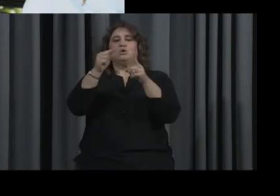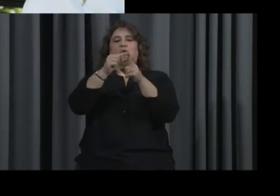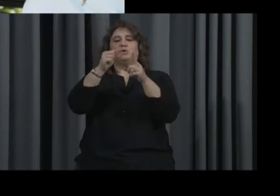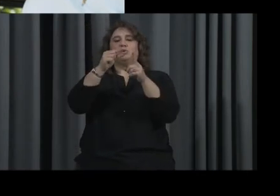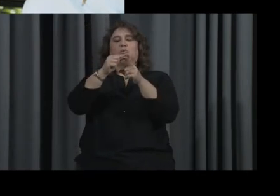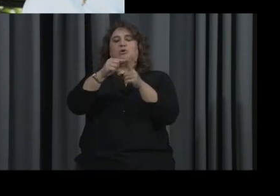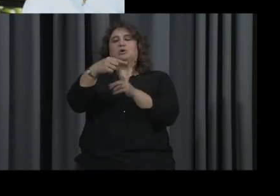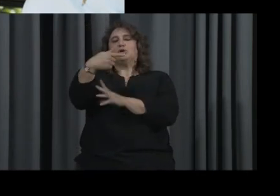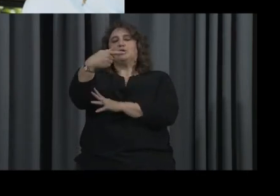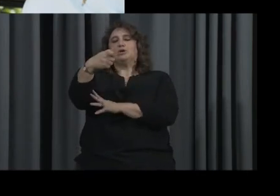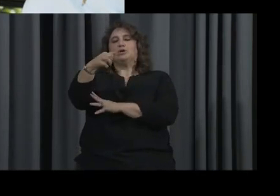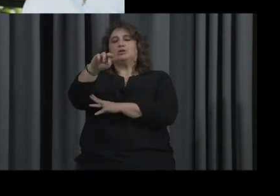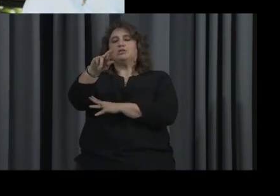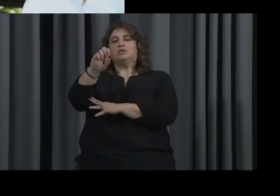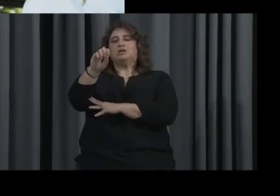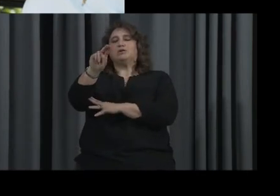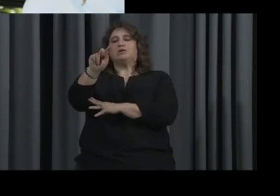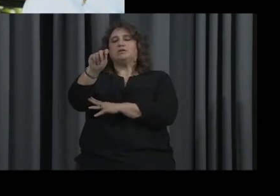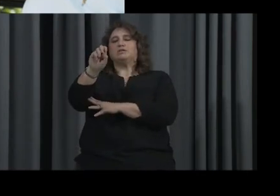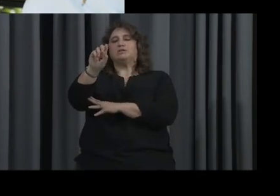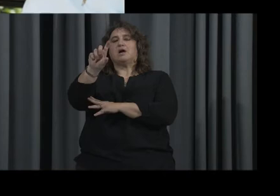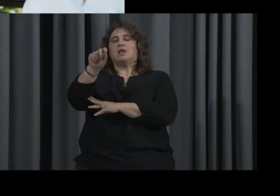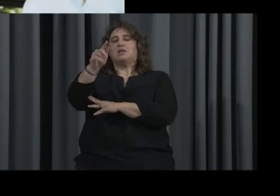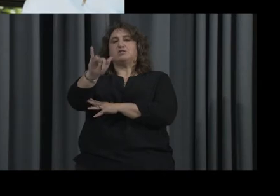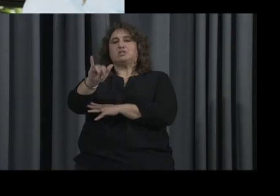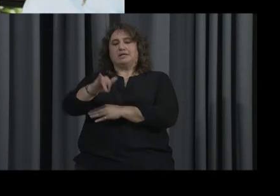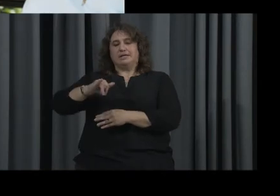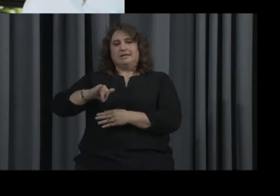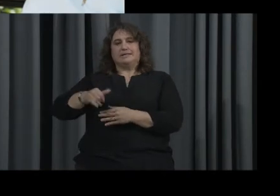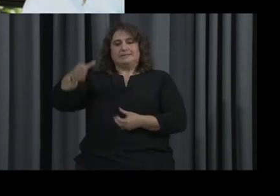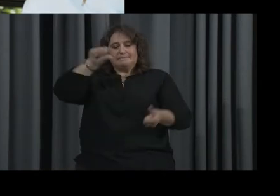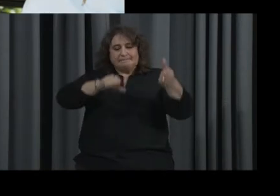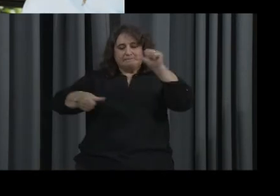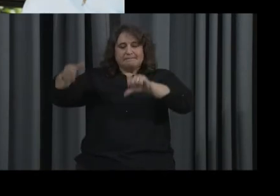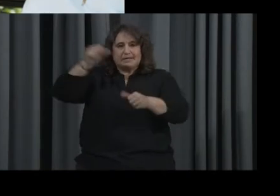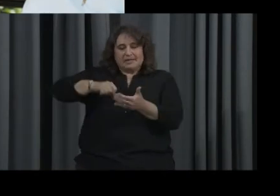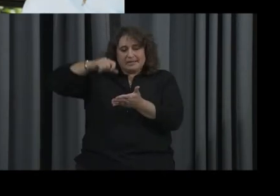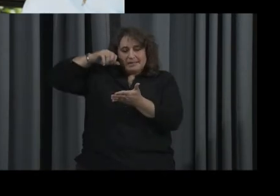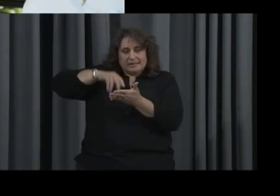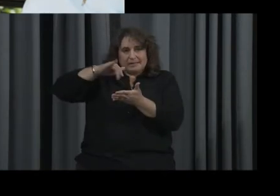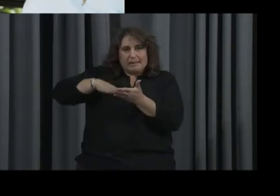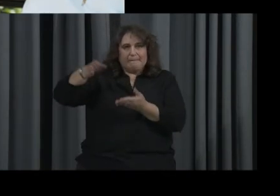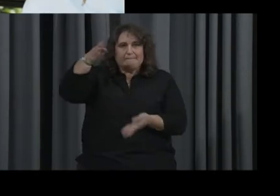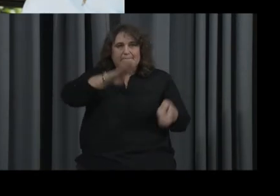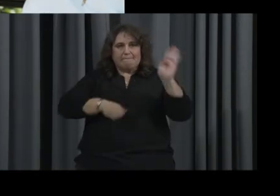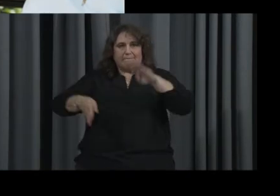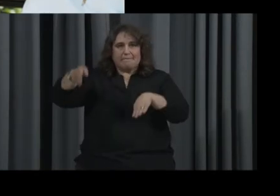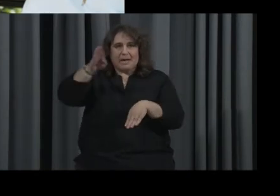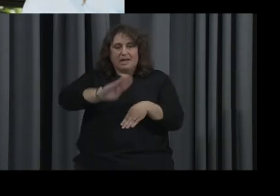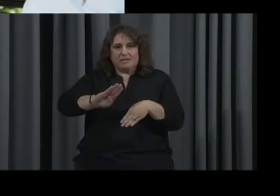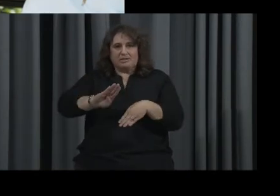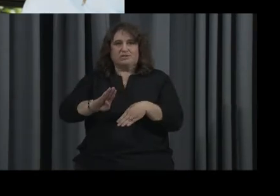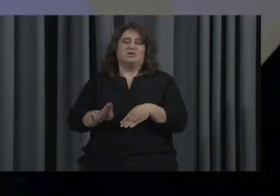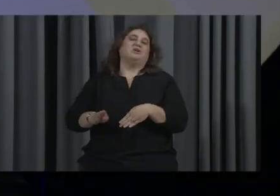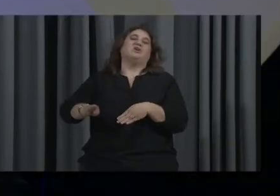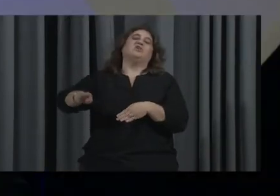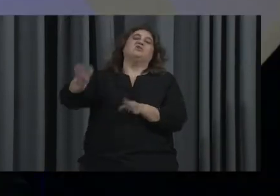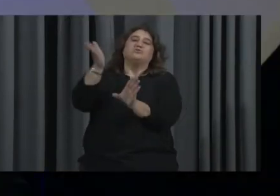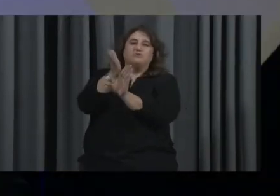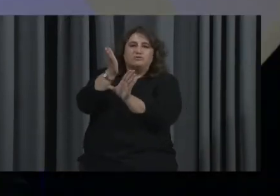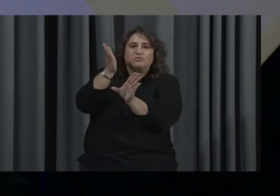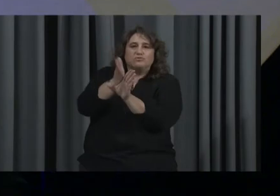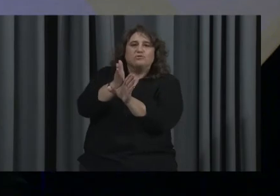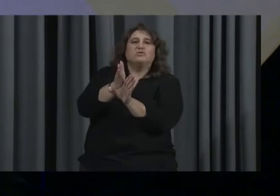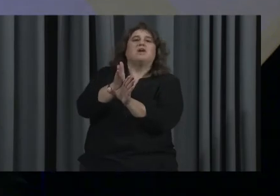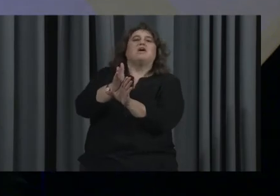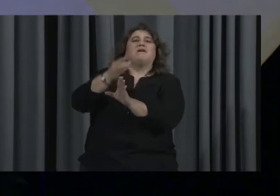Gerontology, it is the scientific study of biological, psychological, and sociological phenomenon